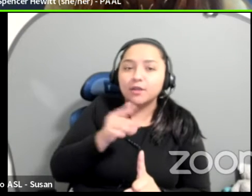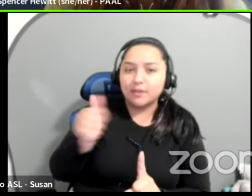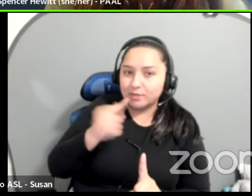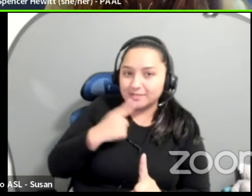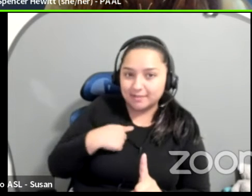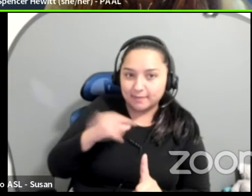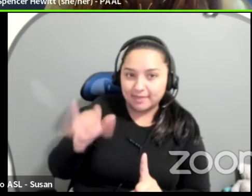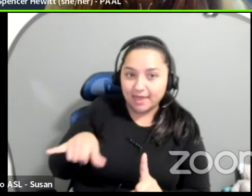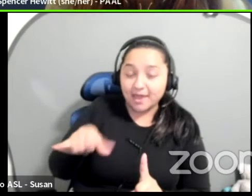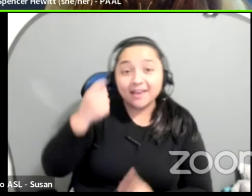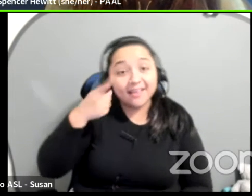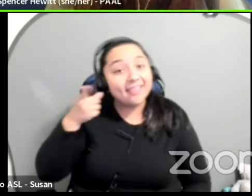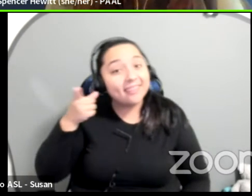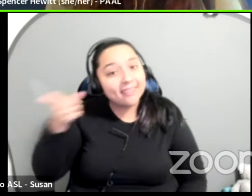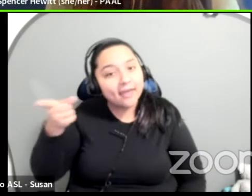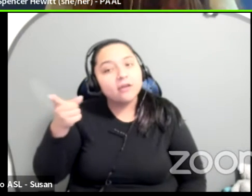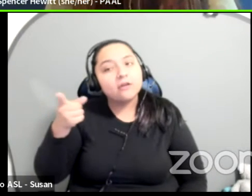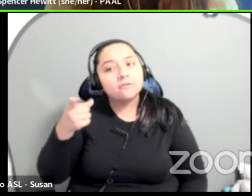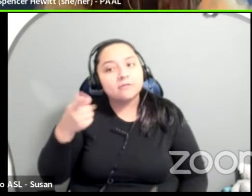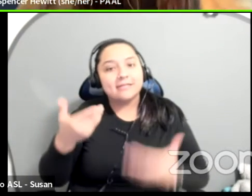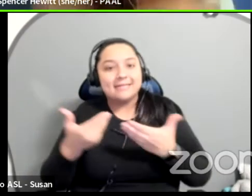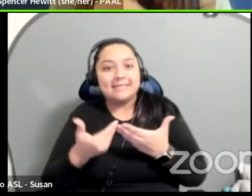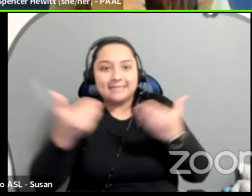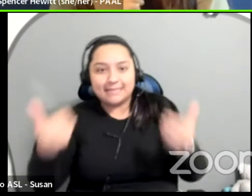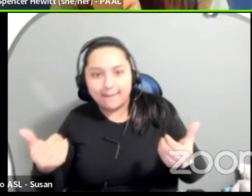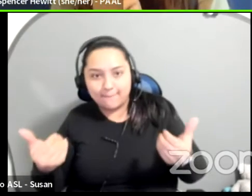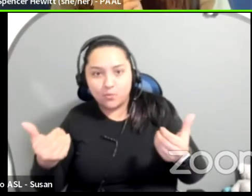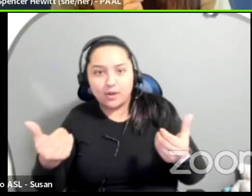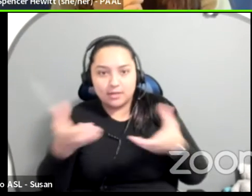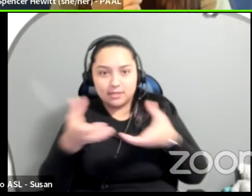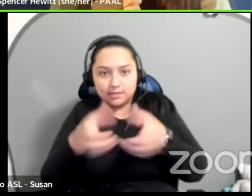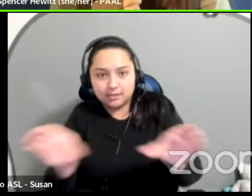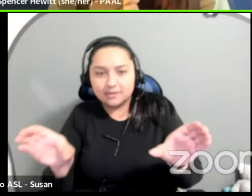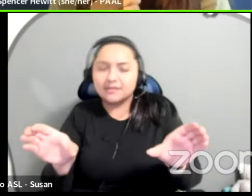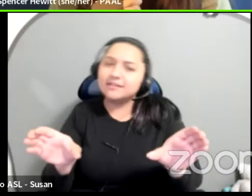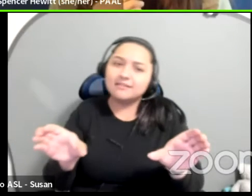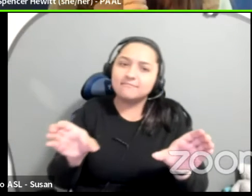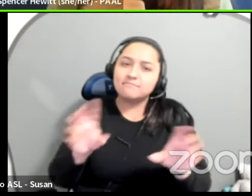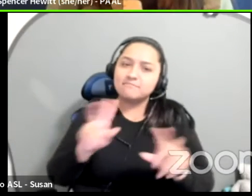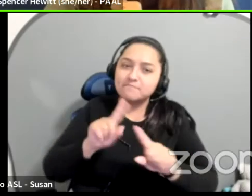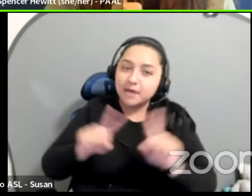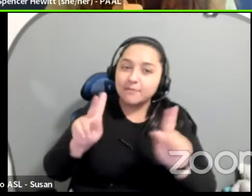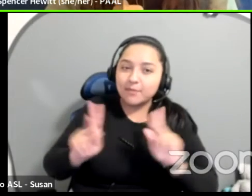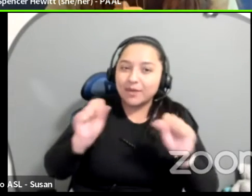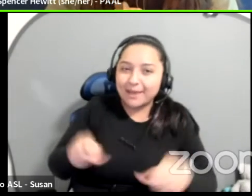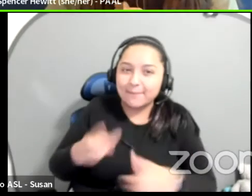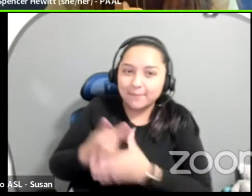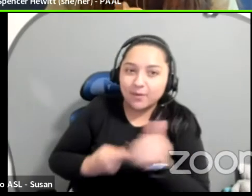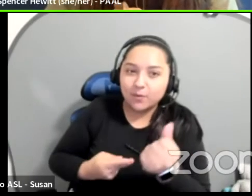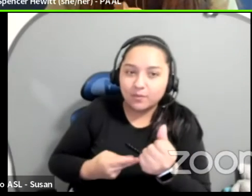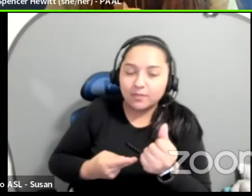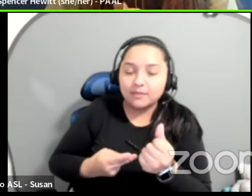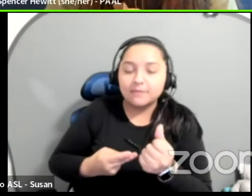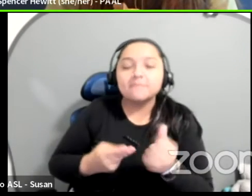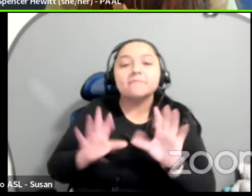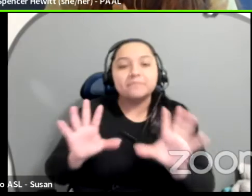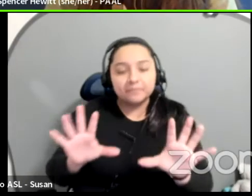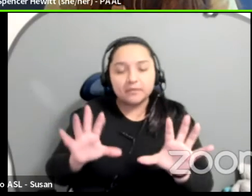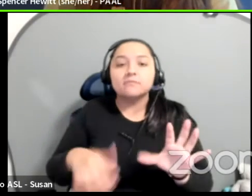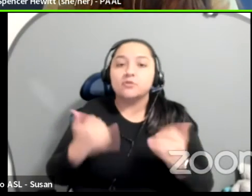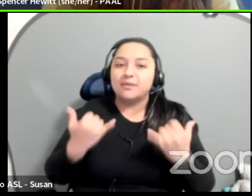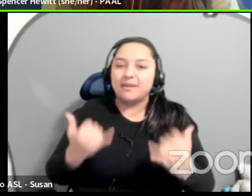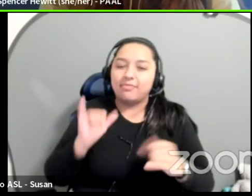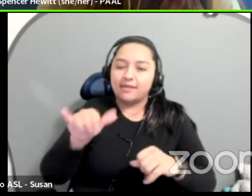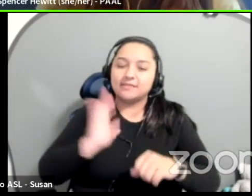dividing people in terms of access needs and it's about holistic. So let's jump into the questions in the chat. Now that we're there, now that we realize that's the foundation we have to